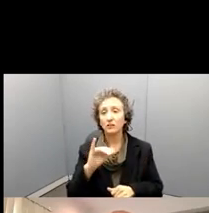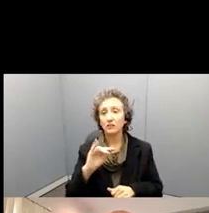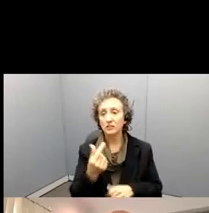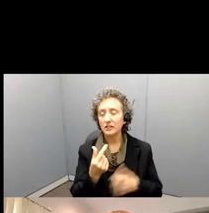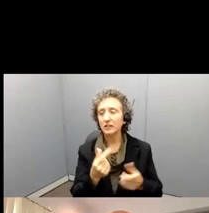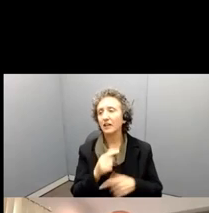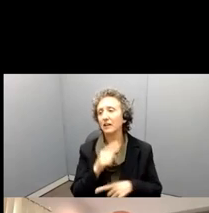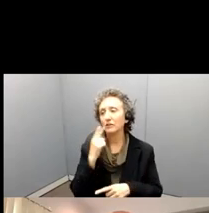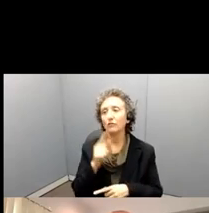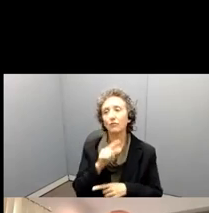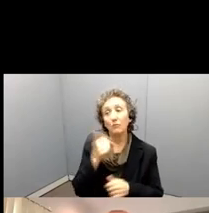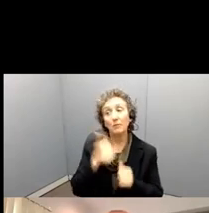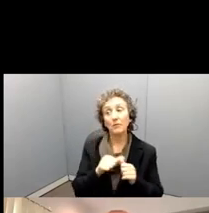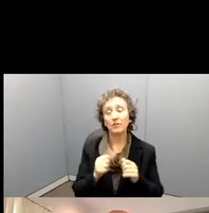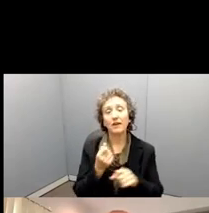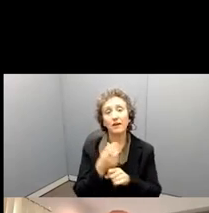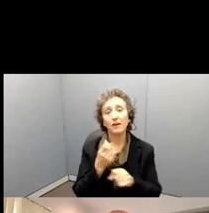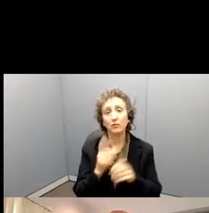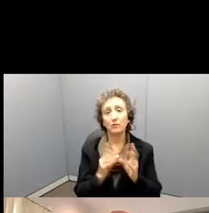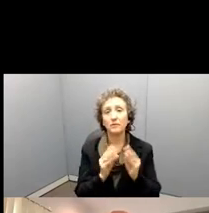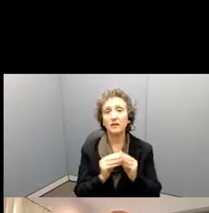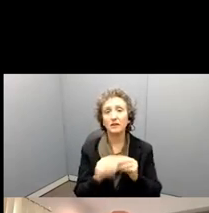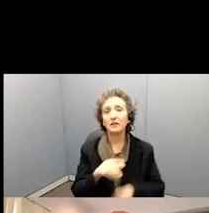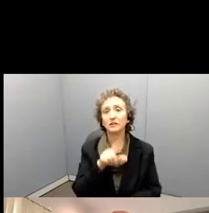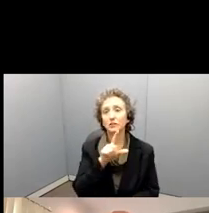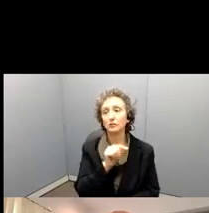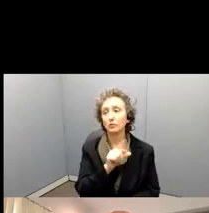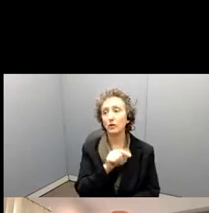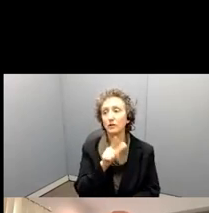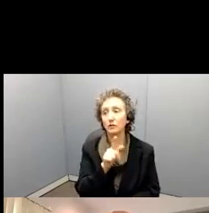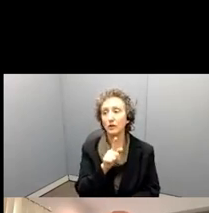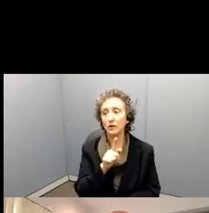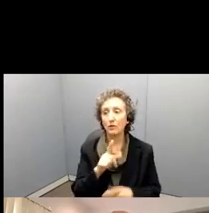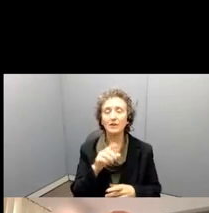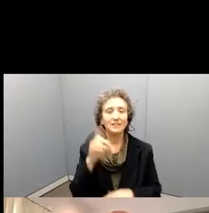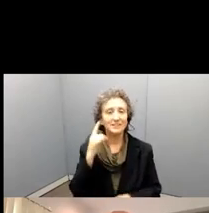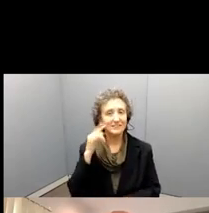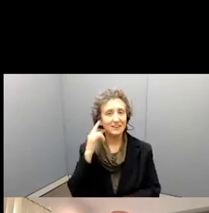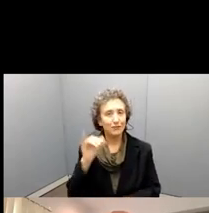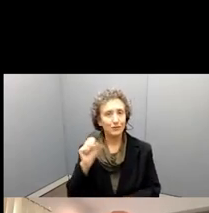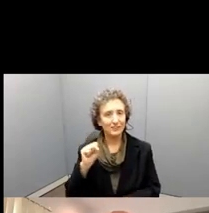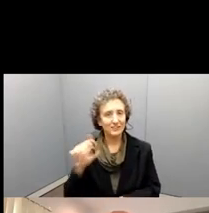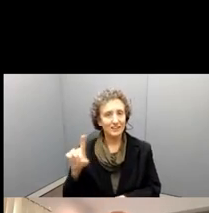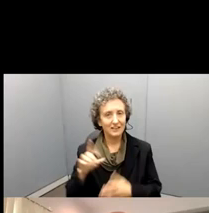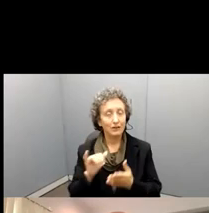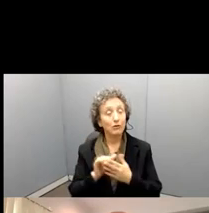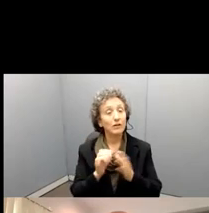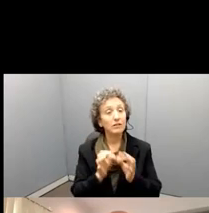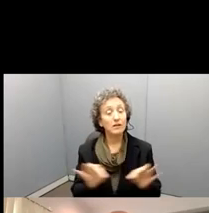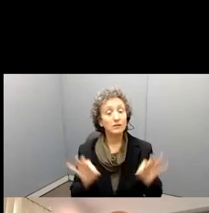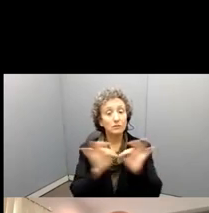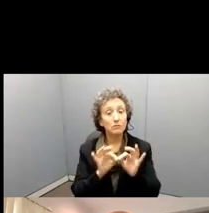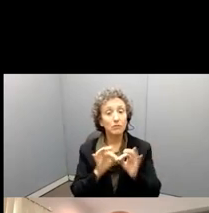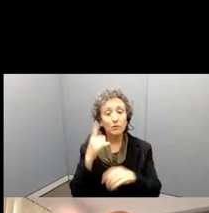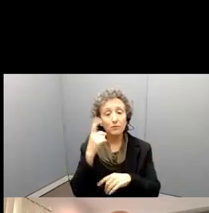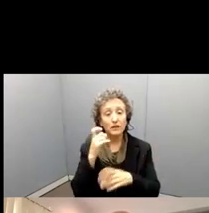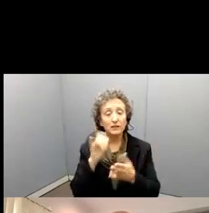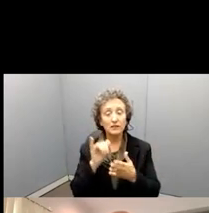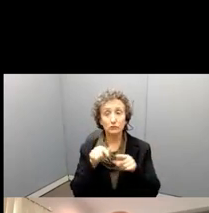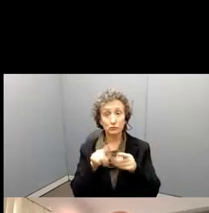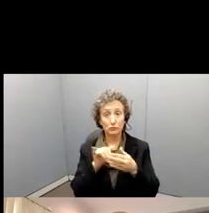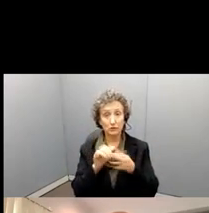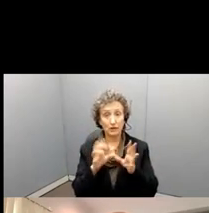in Sandy, in San Diego. Now, which becomes very important because fellows during the annual meeting